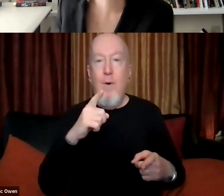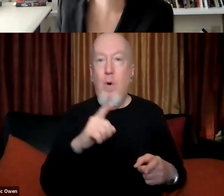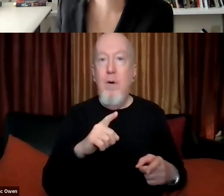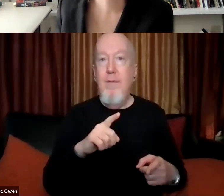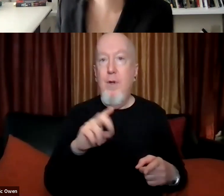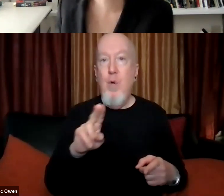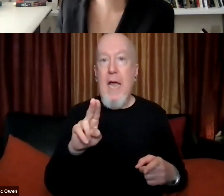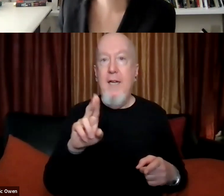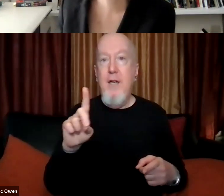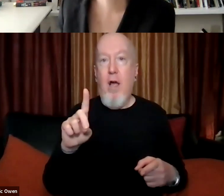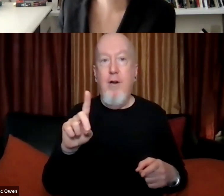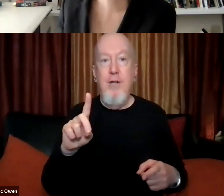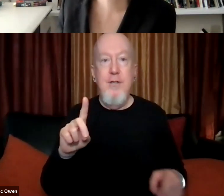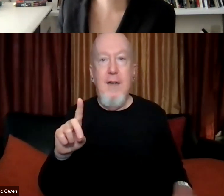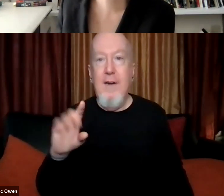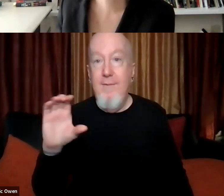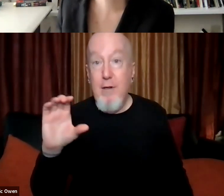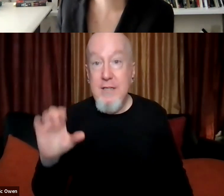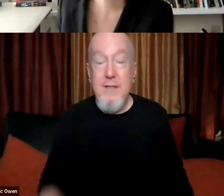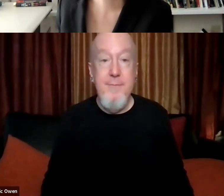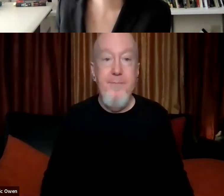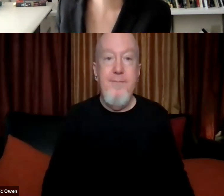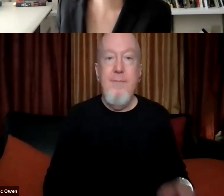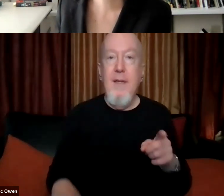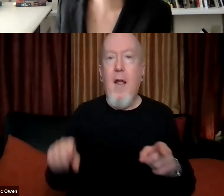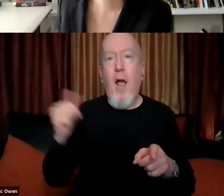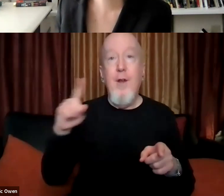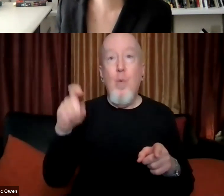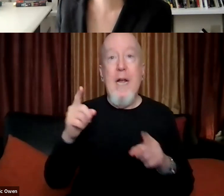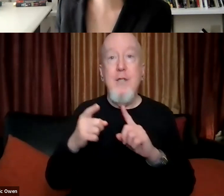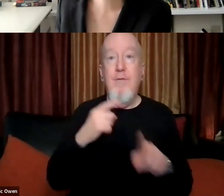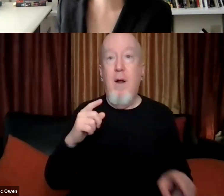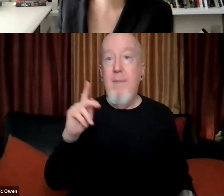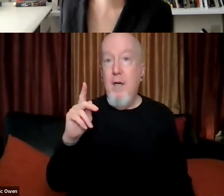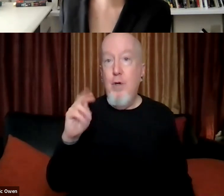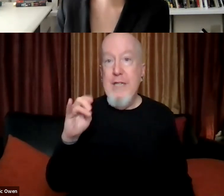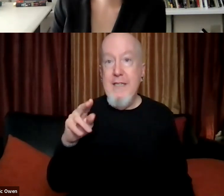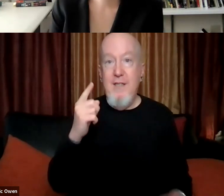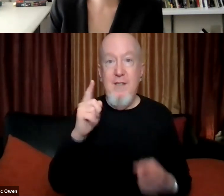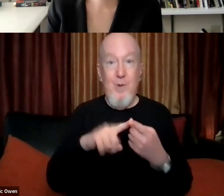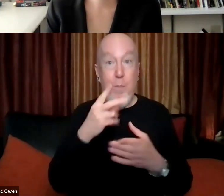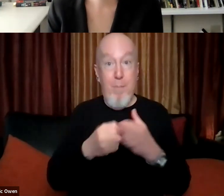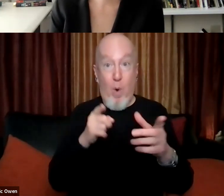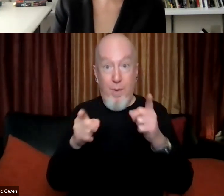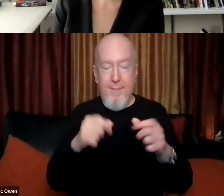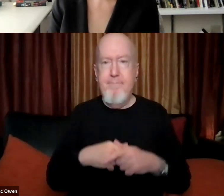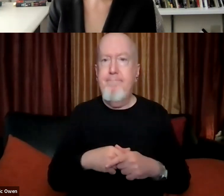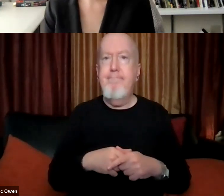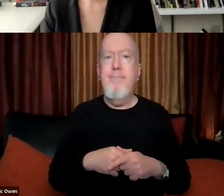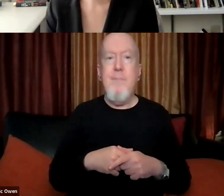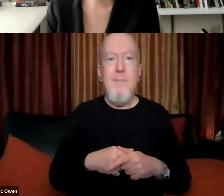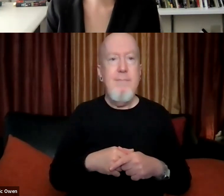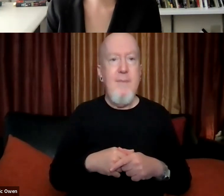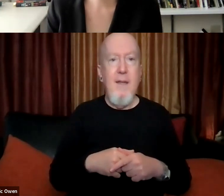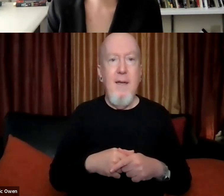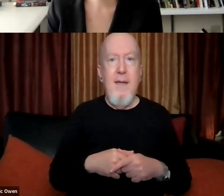Thank you. Um, there's a question from Kristen, uh, for both of you. Uh, there's a persistent criticism